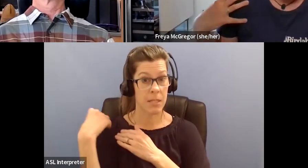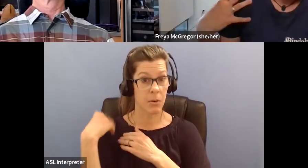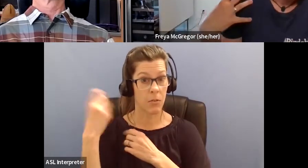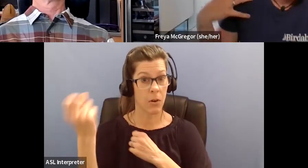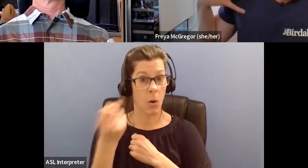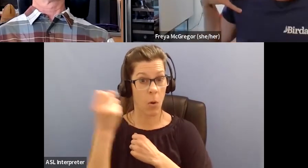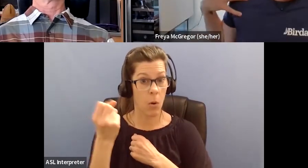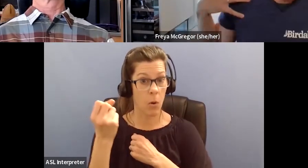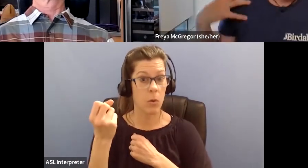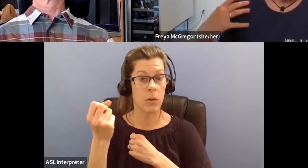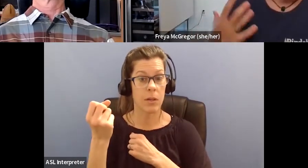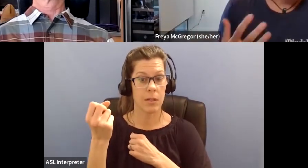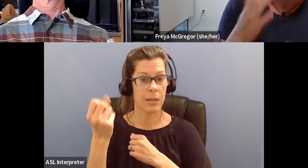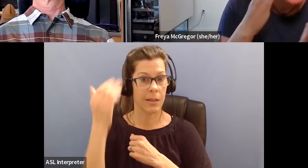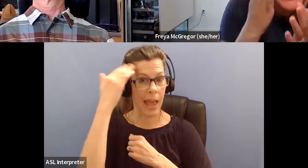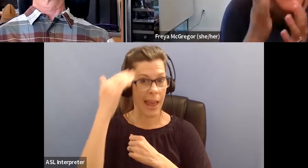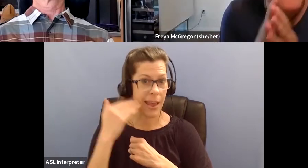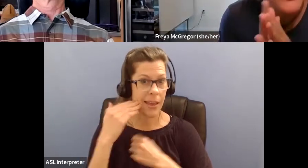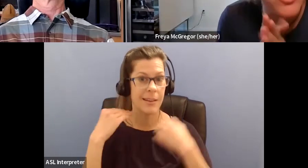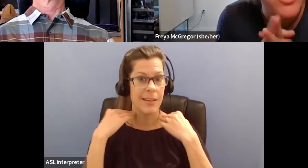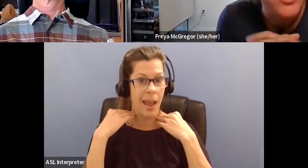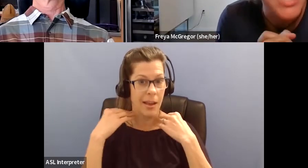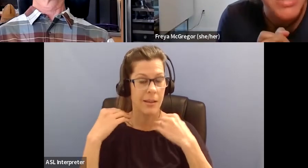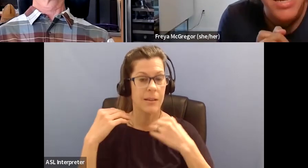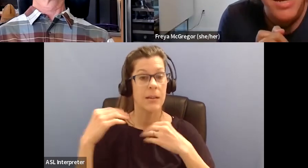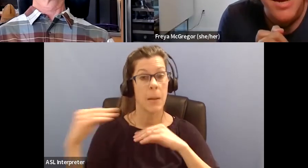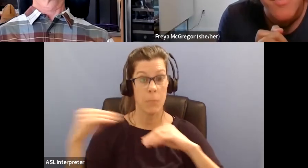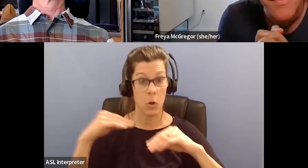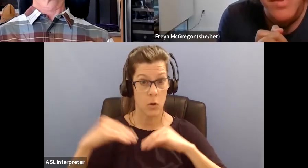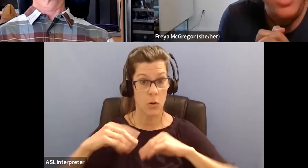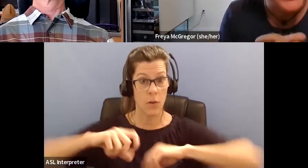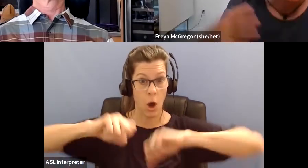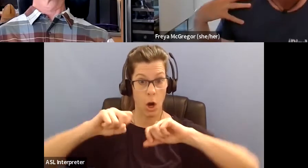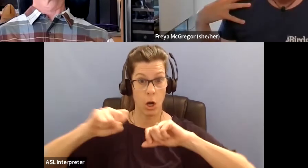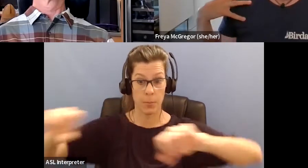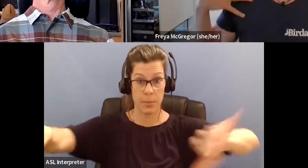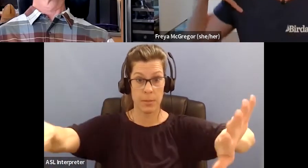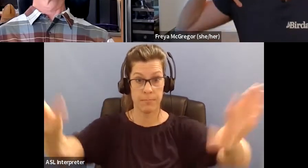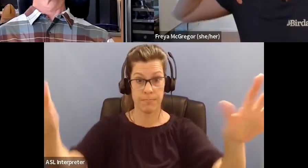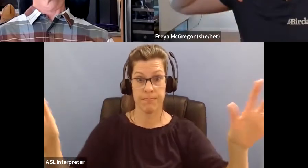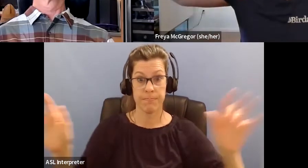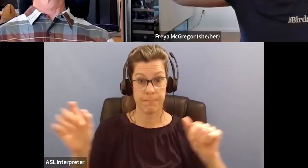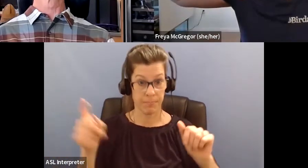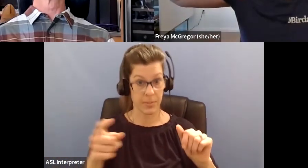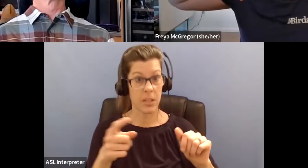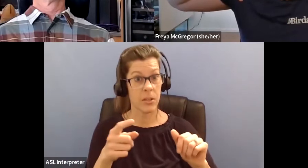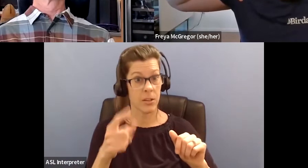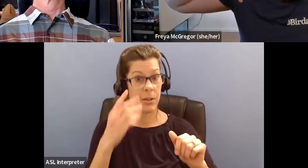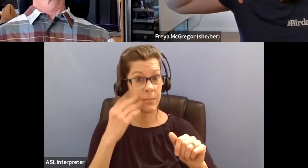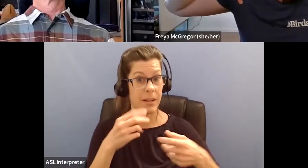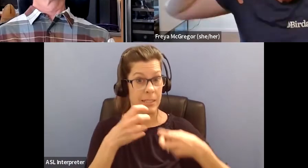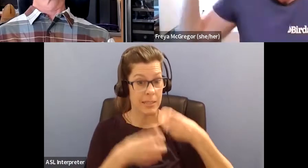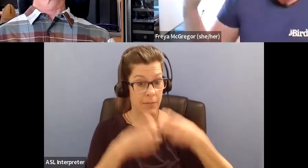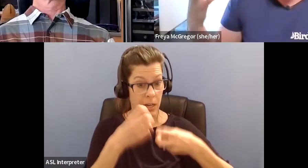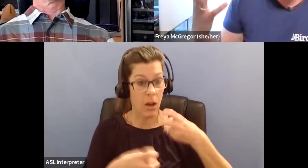arms and your shoulders around. So, um, you, you said that, um, you had some, you have difficulty moving your arms